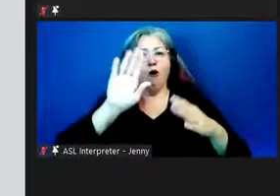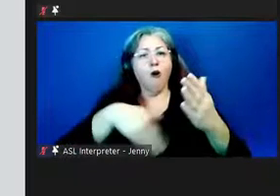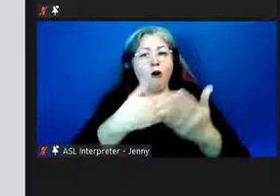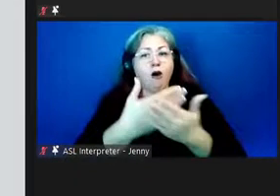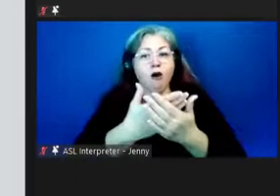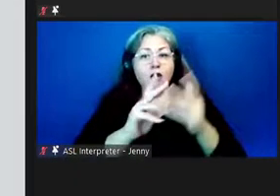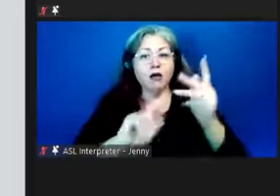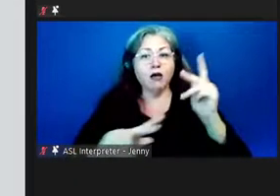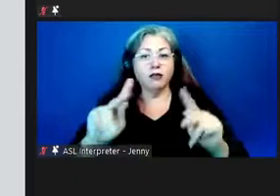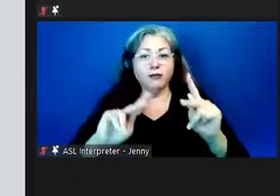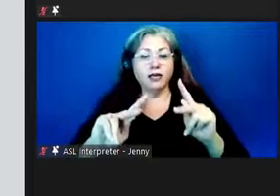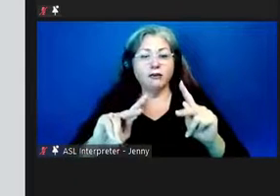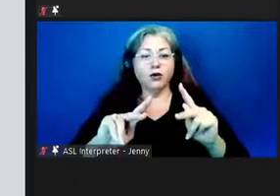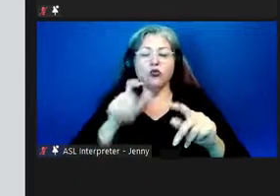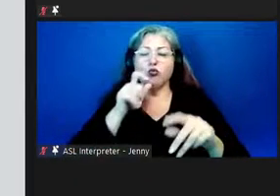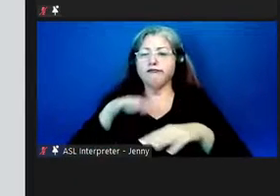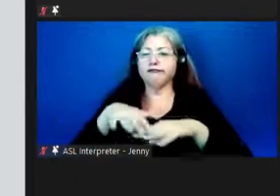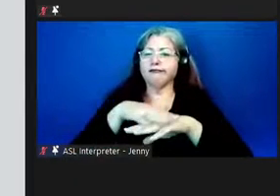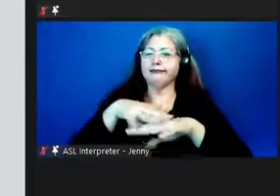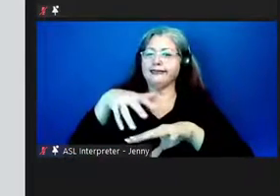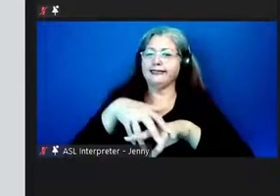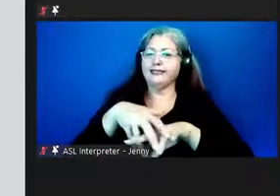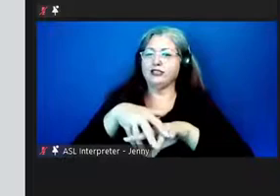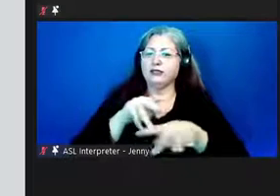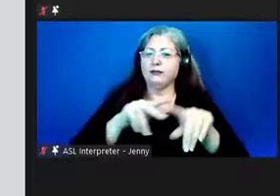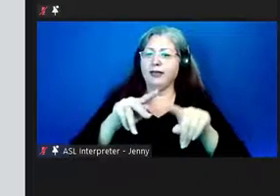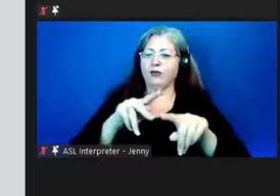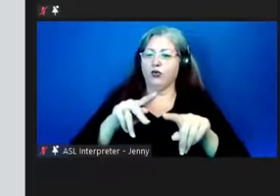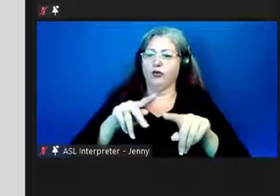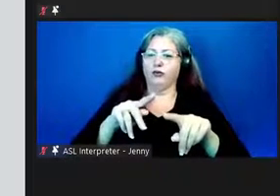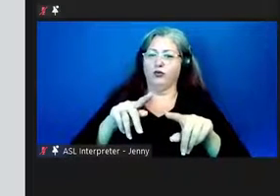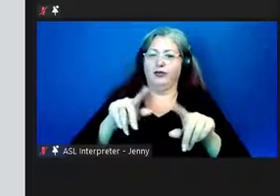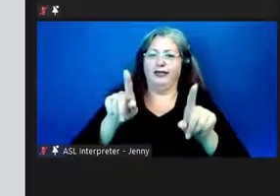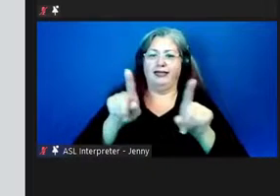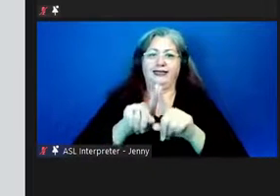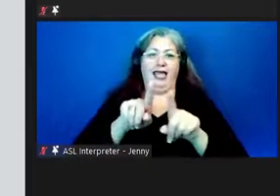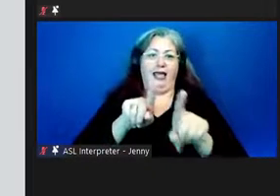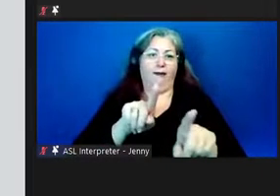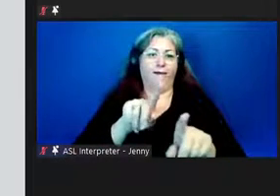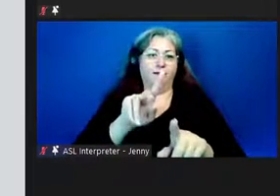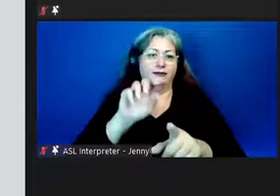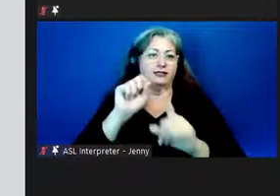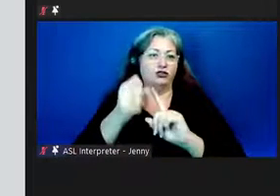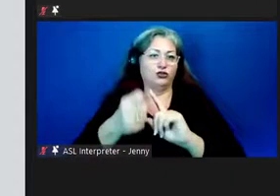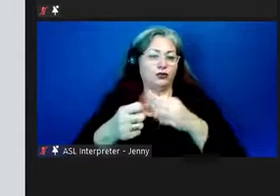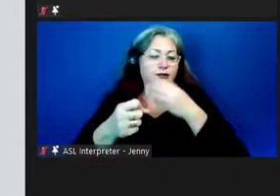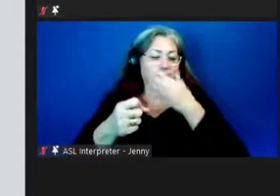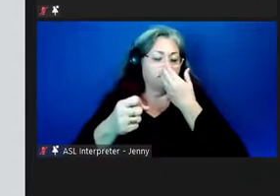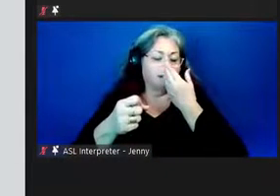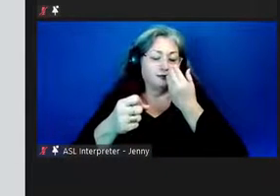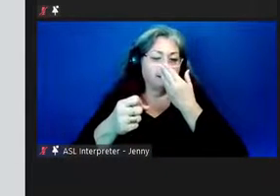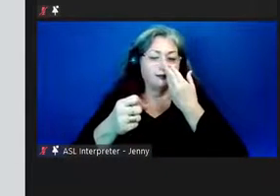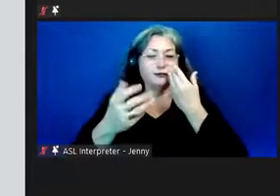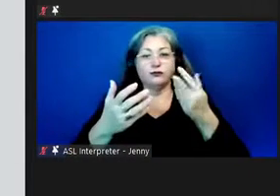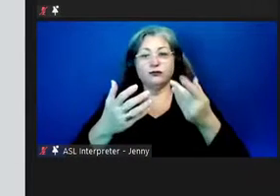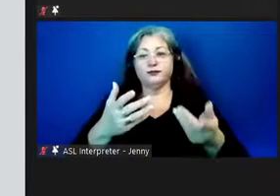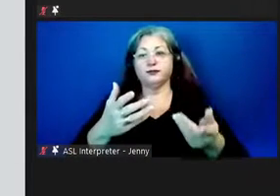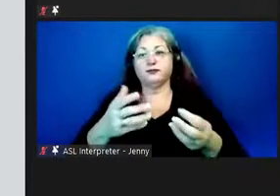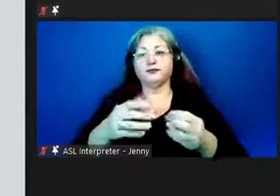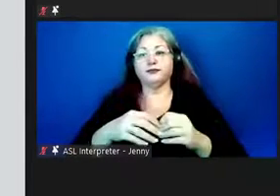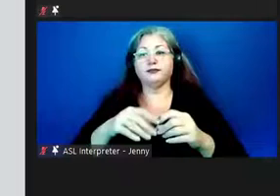indigenous peoples who are in this kind of situation. So this is where, where